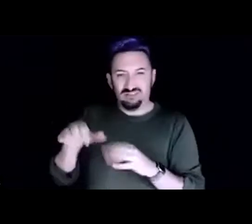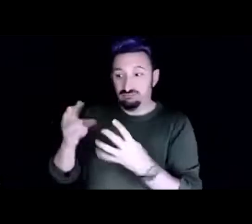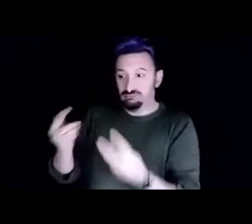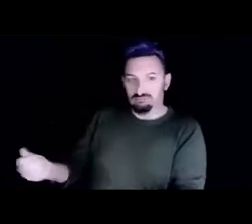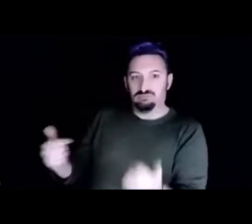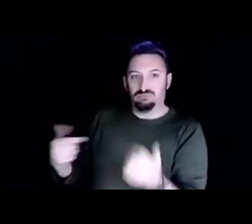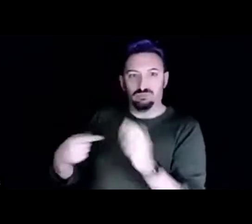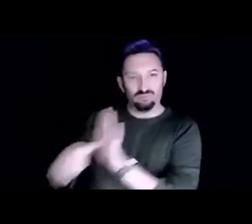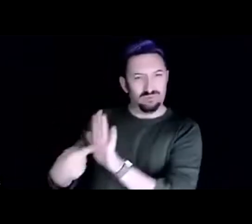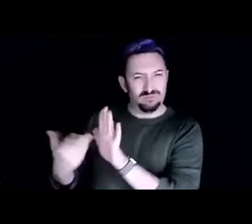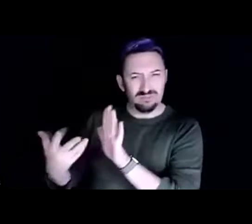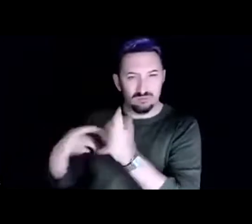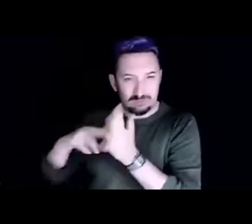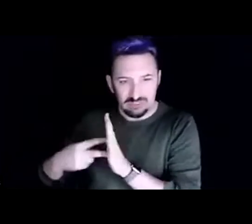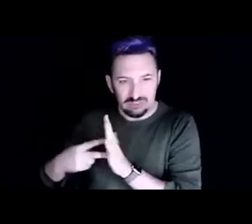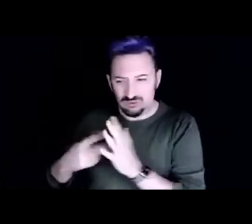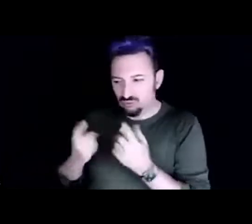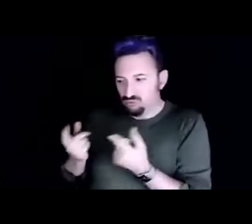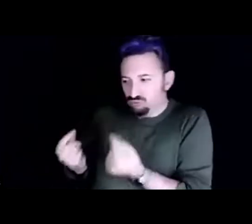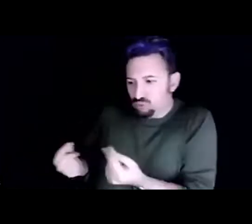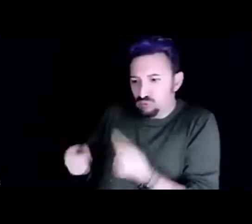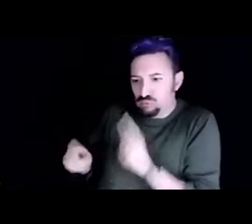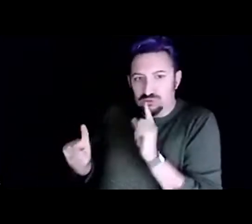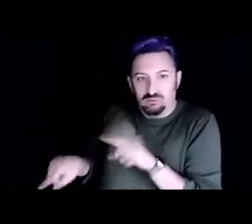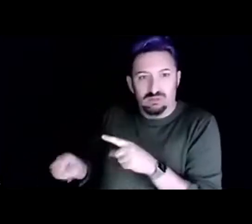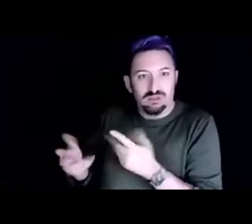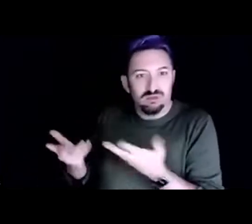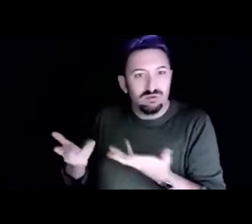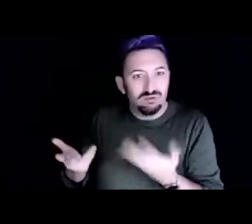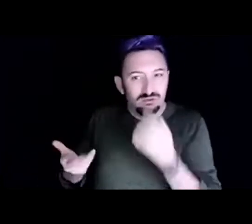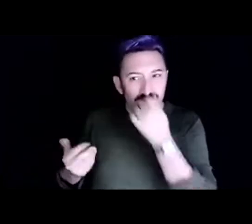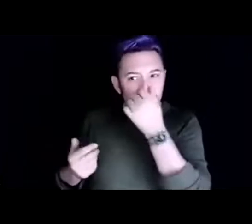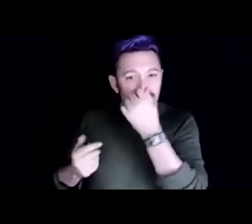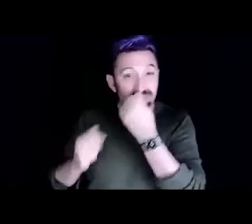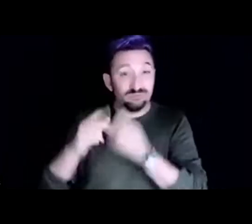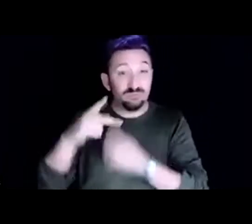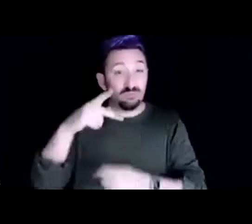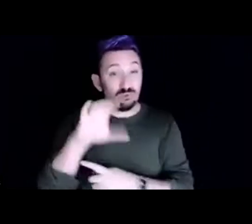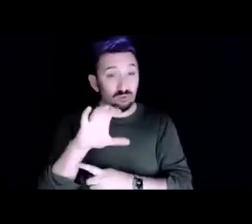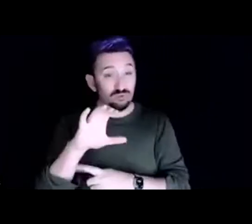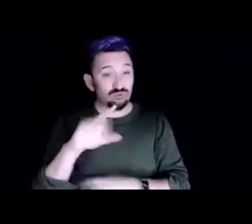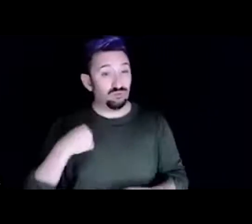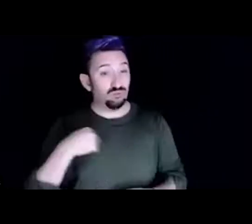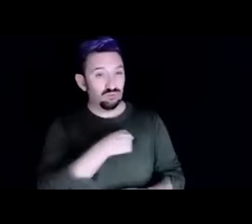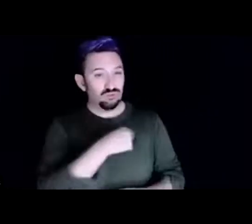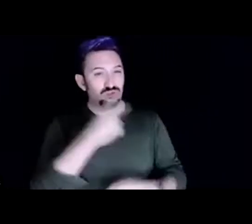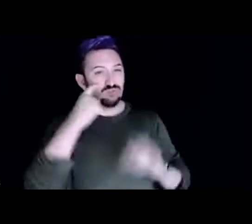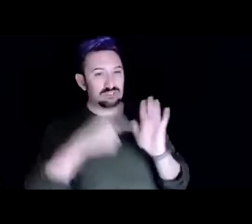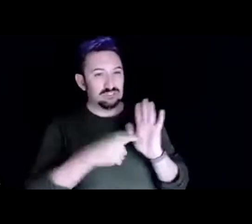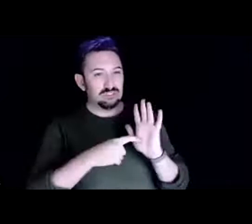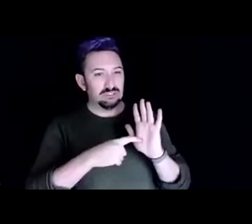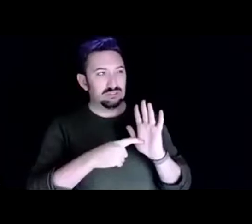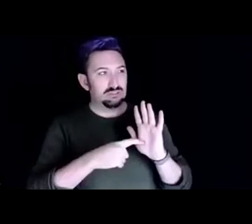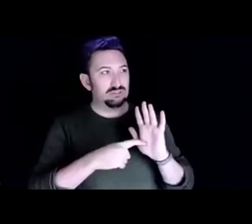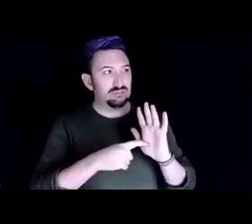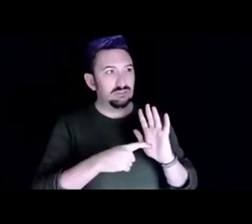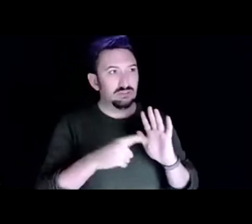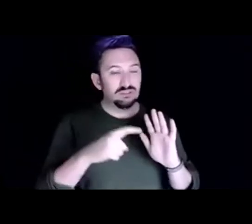permaculture, one of the things we recognize is that climate change is not just carbon numbers.